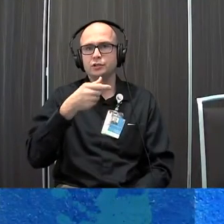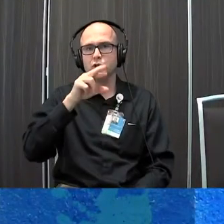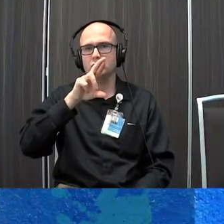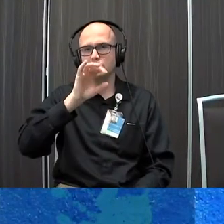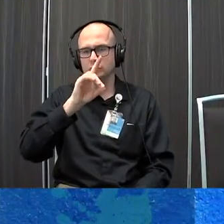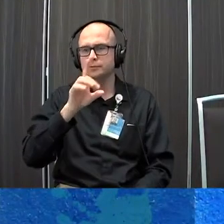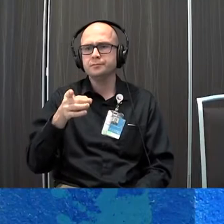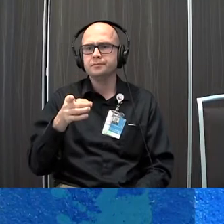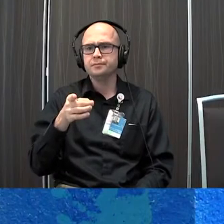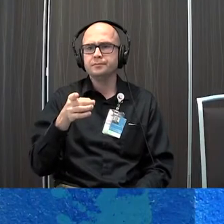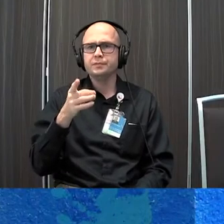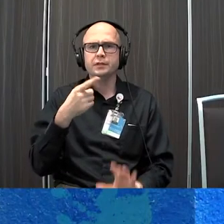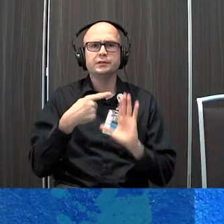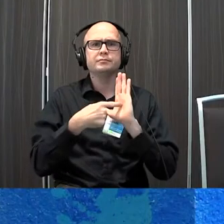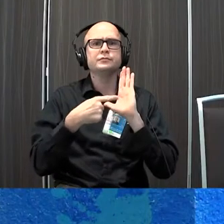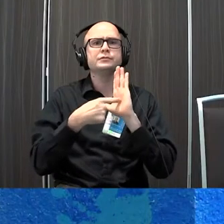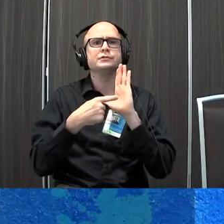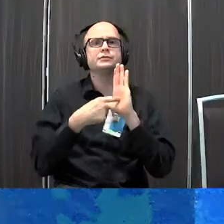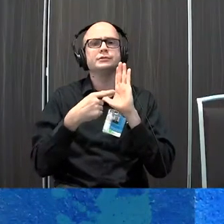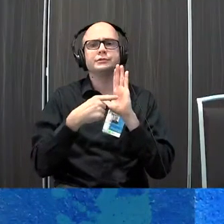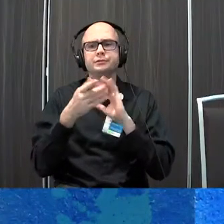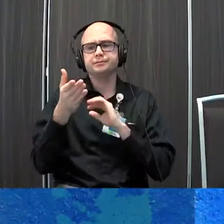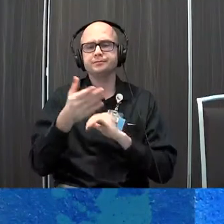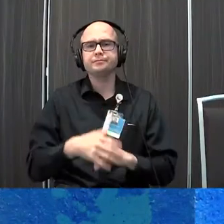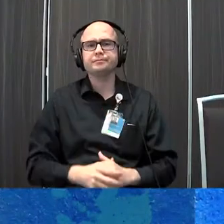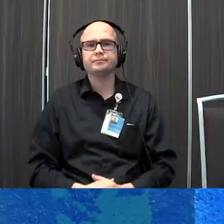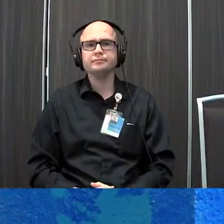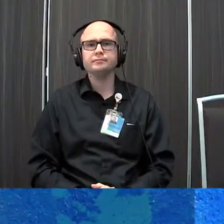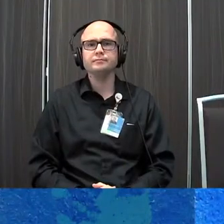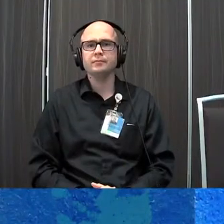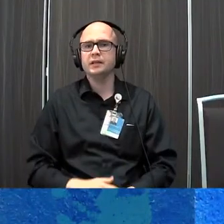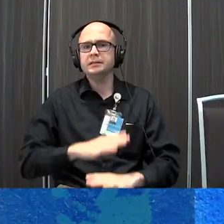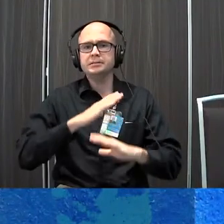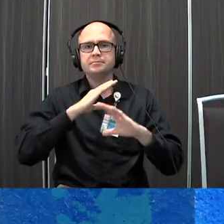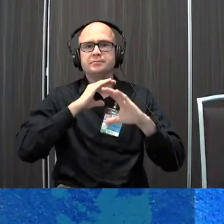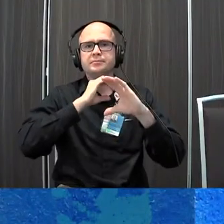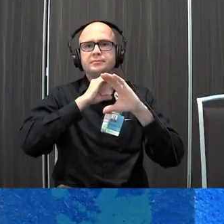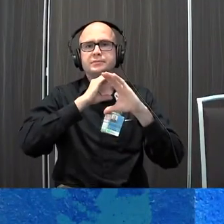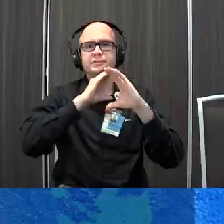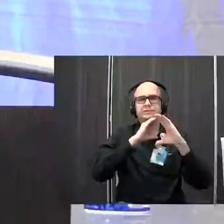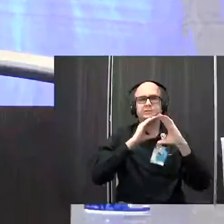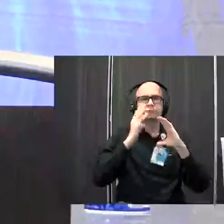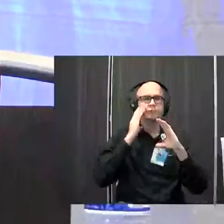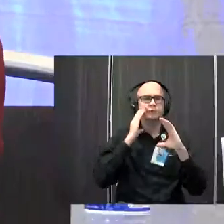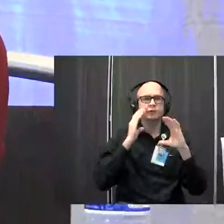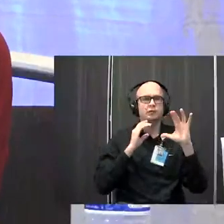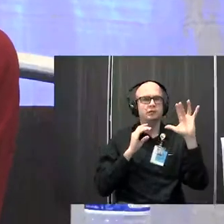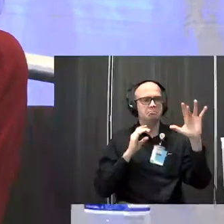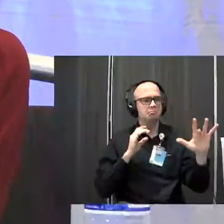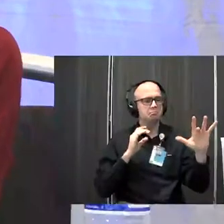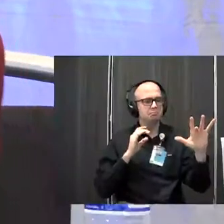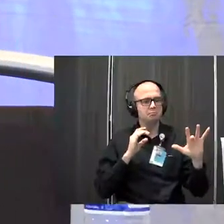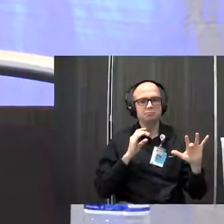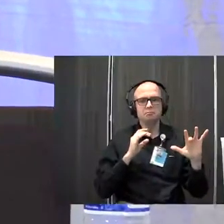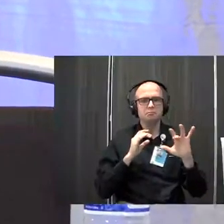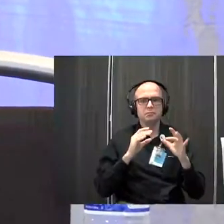key guard is is I can show you an example here it's just a guard that actually guides the fingers into